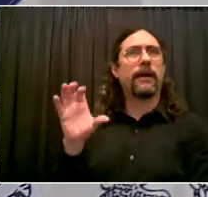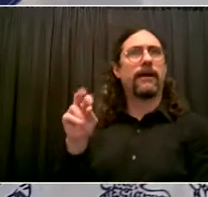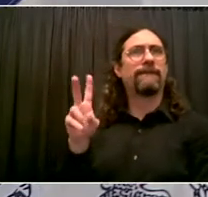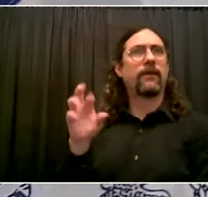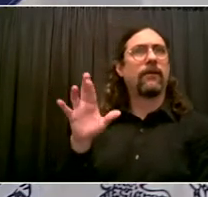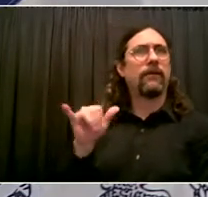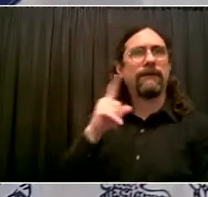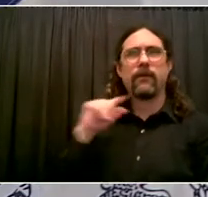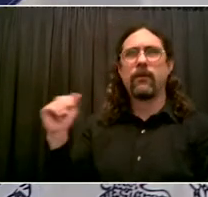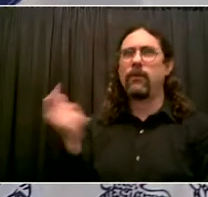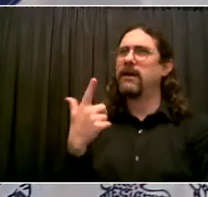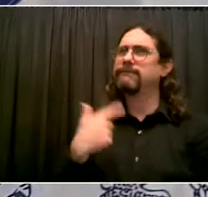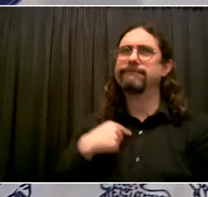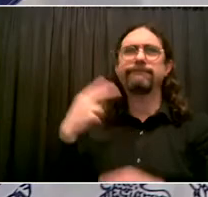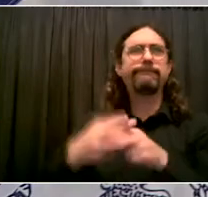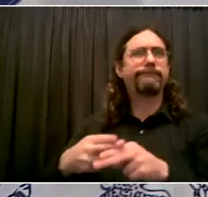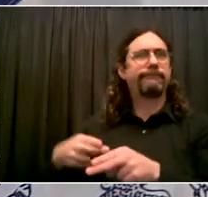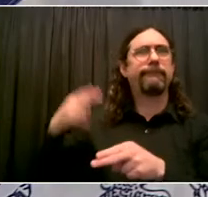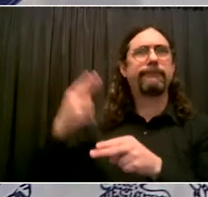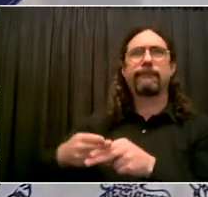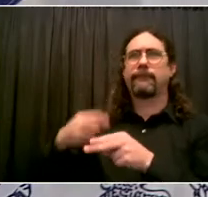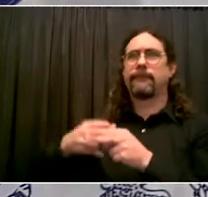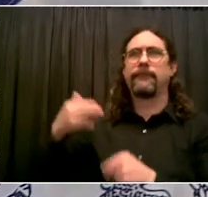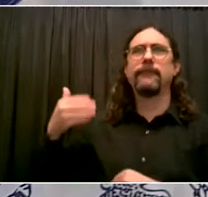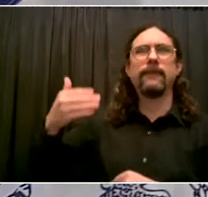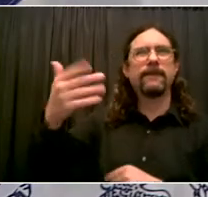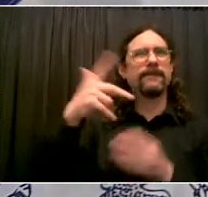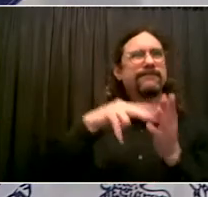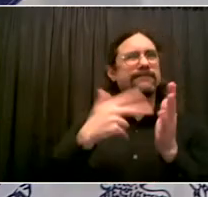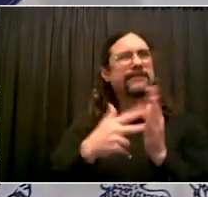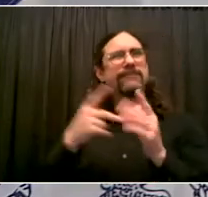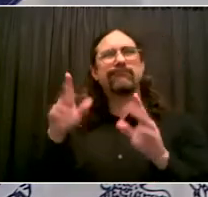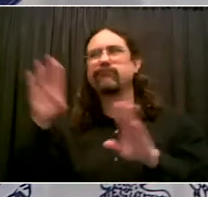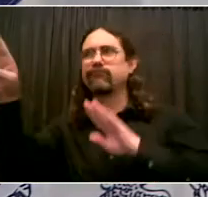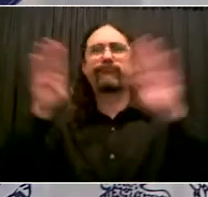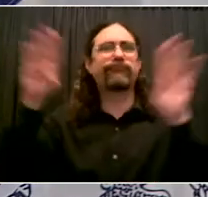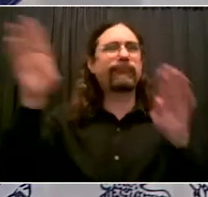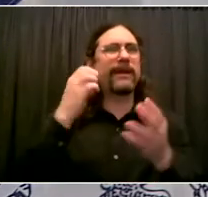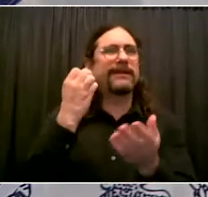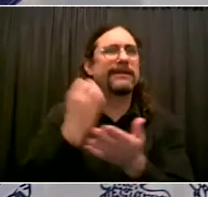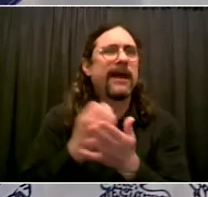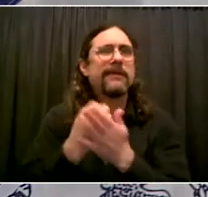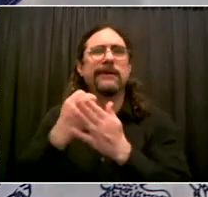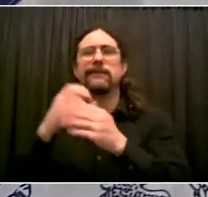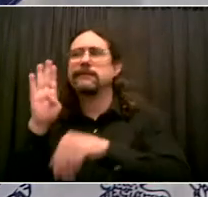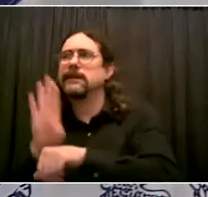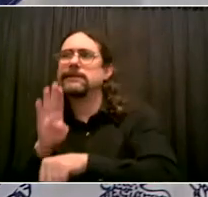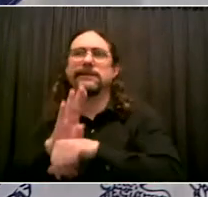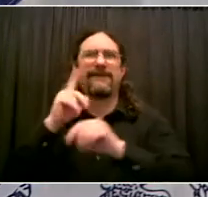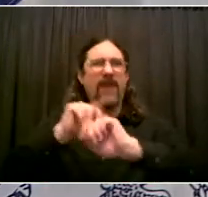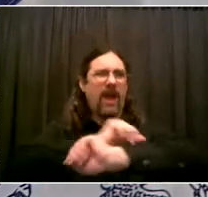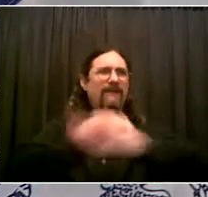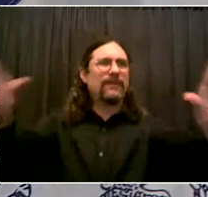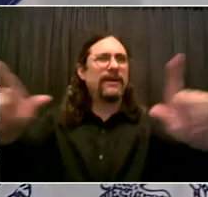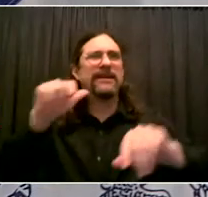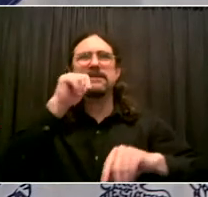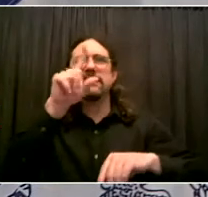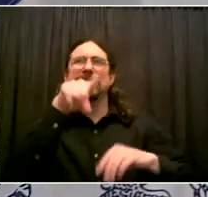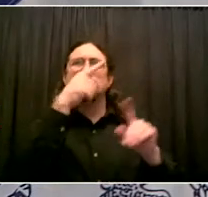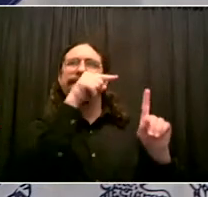every neighborhood of this city, brings back the life of the city, the vibrancy, the jobs. And good news today,